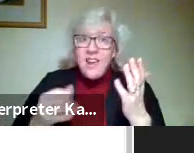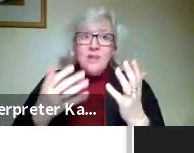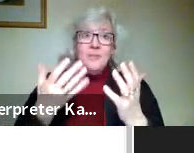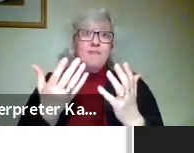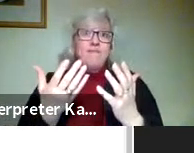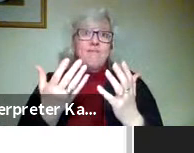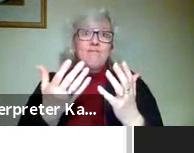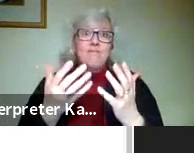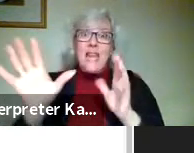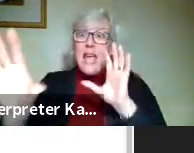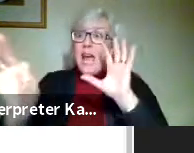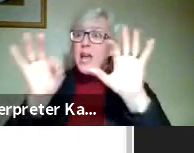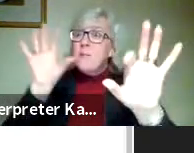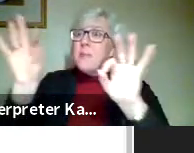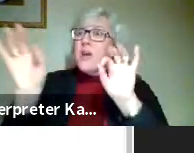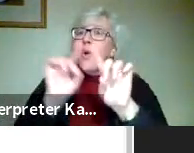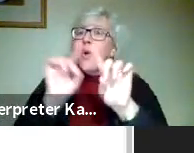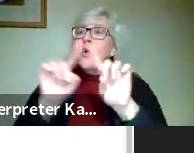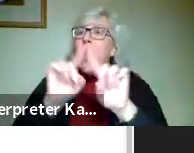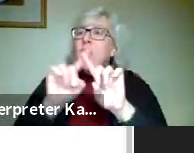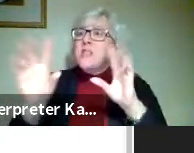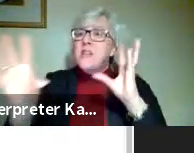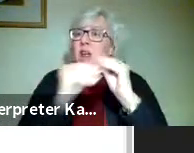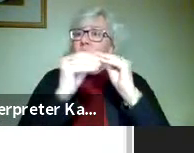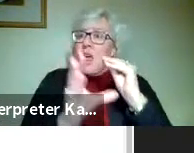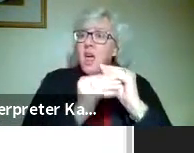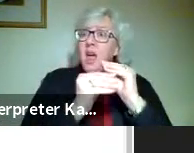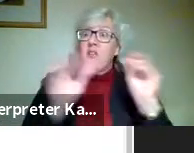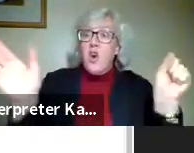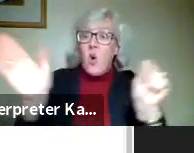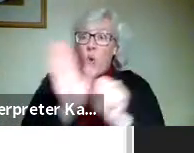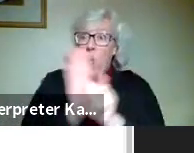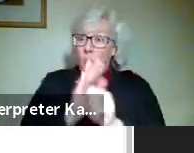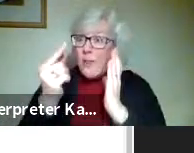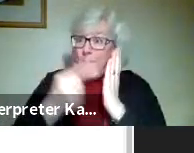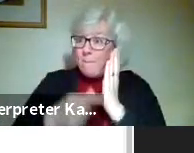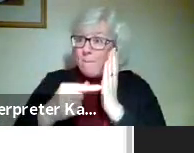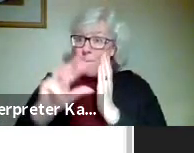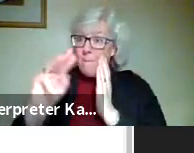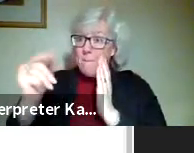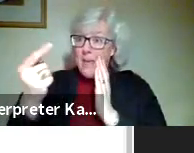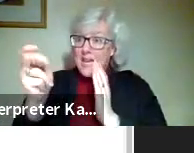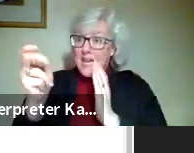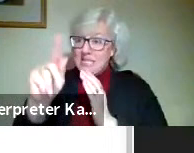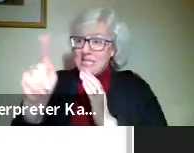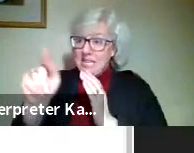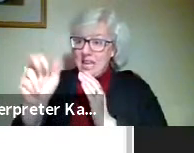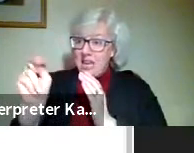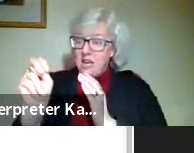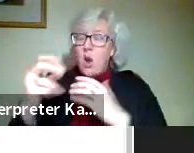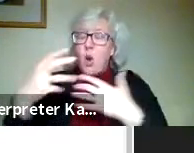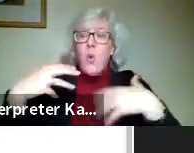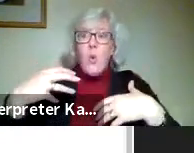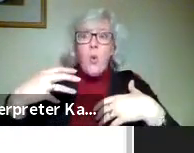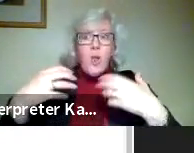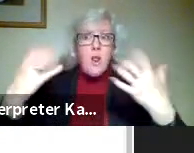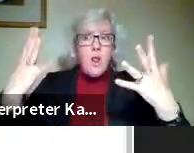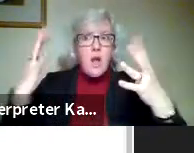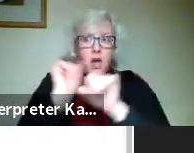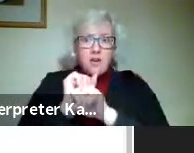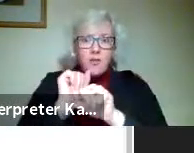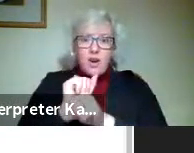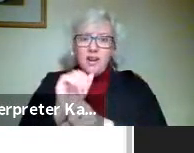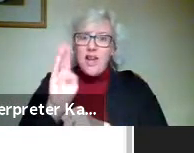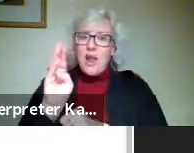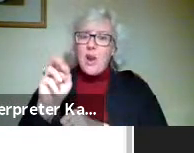pick out all the different assets for an entire magazine is quite the undertaking. And Brittany Brown, you